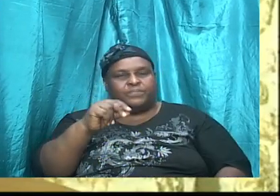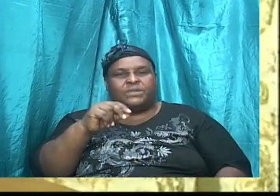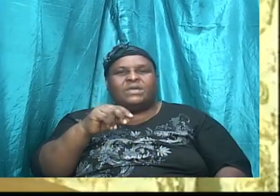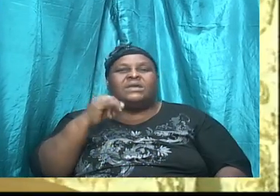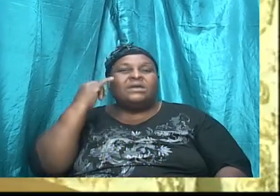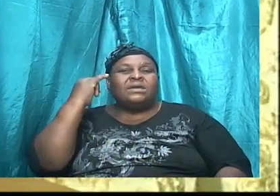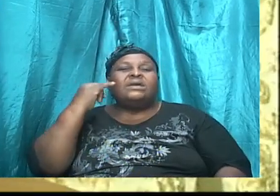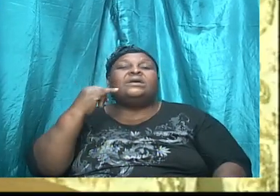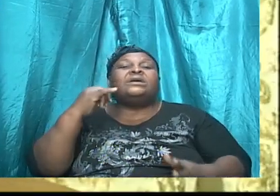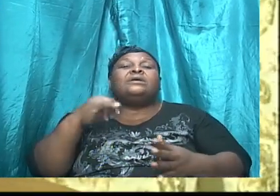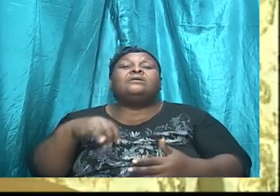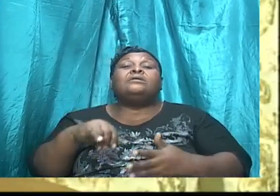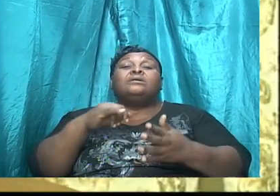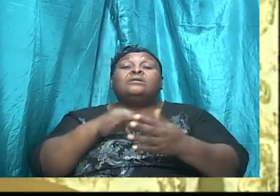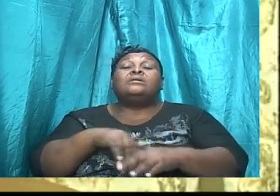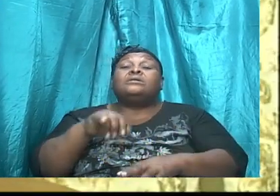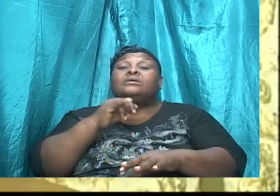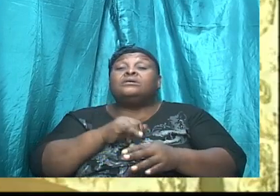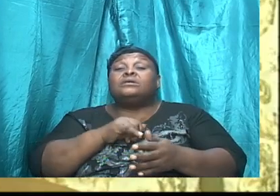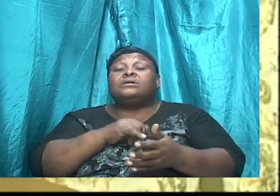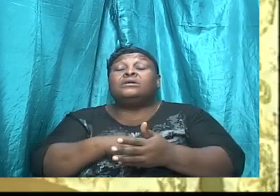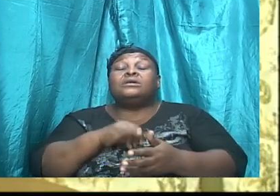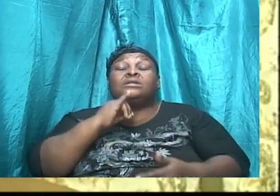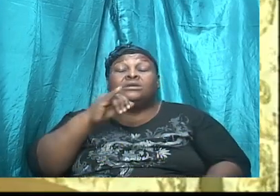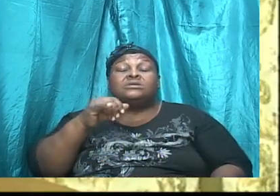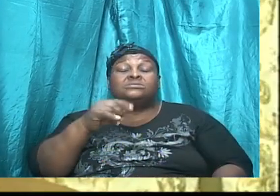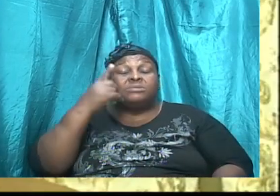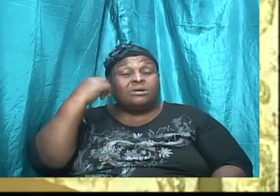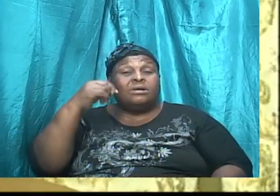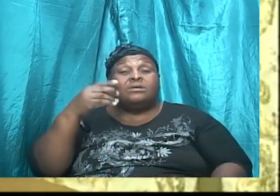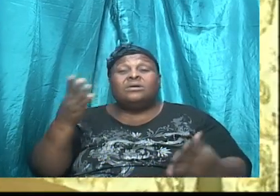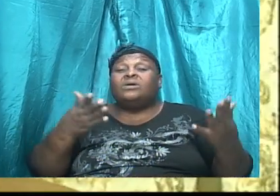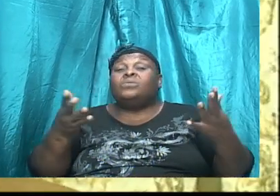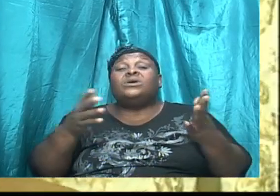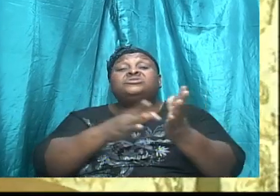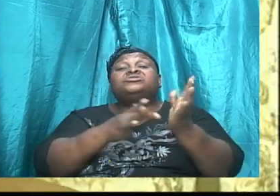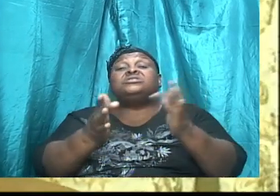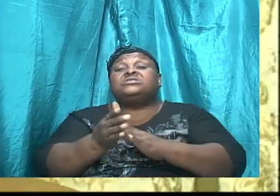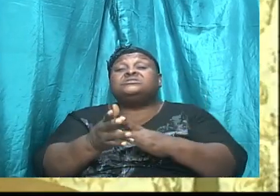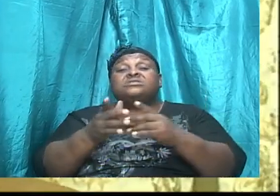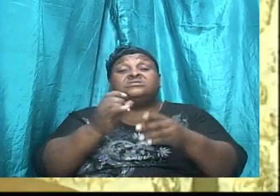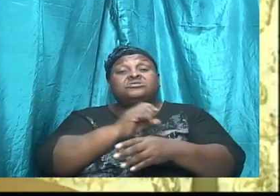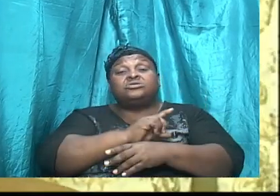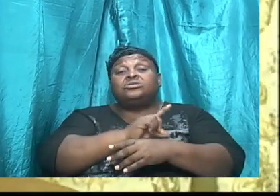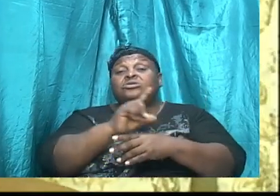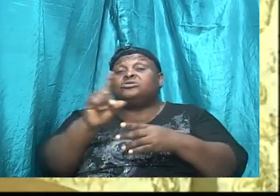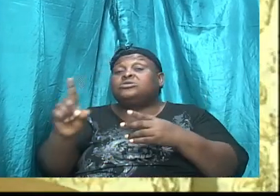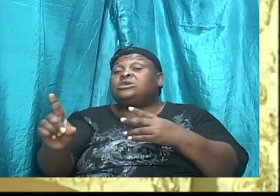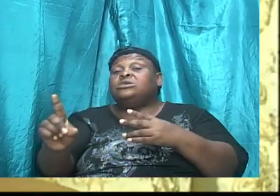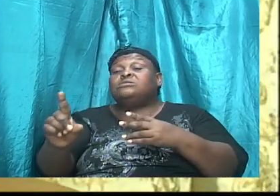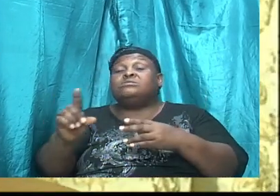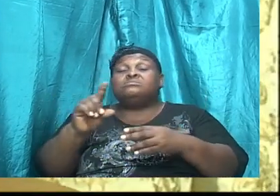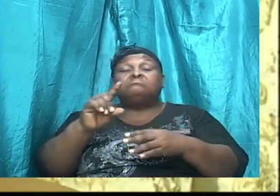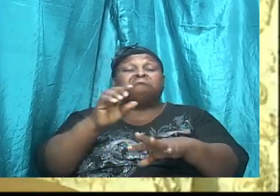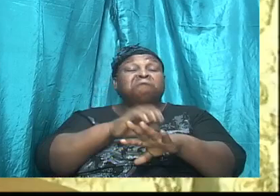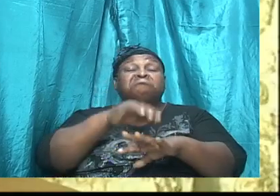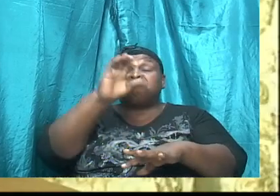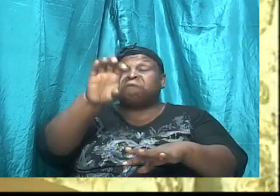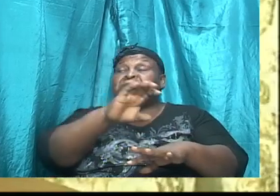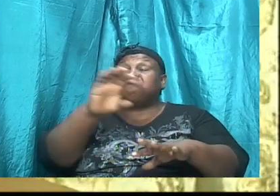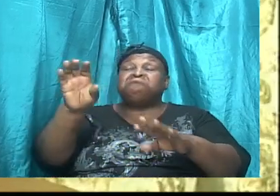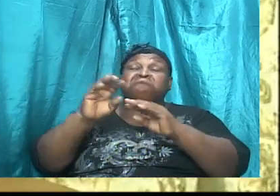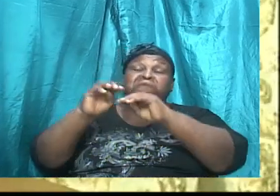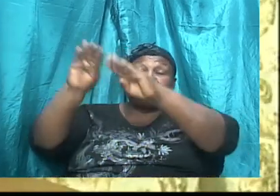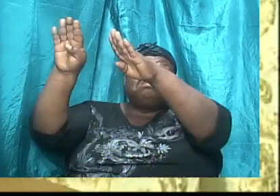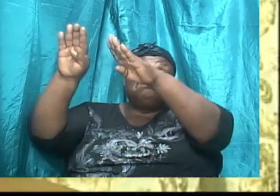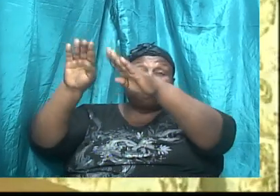because of what Christ did at Calvary, that is what made